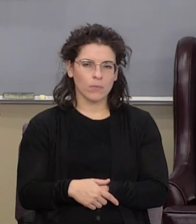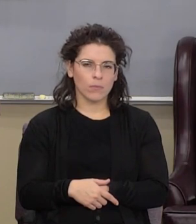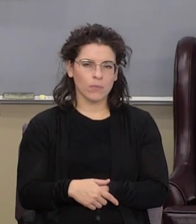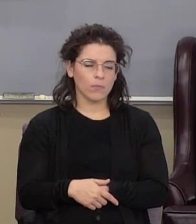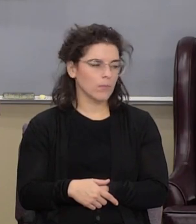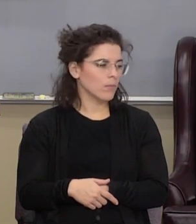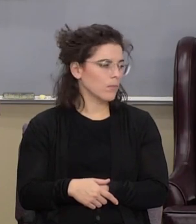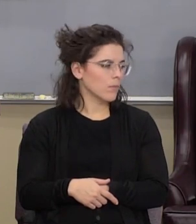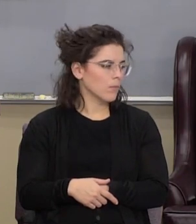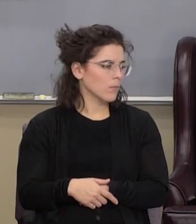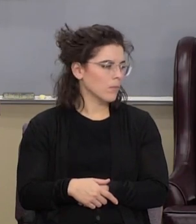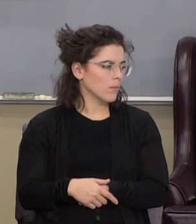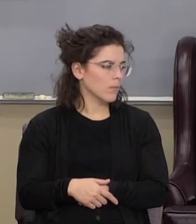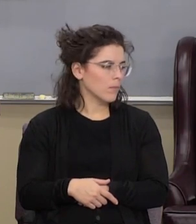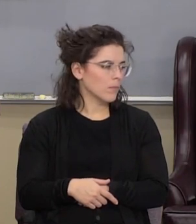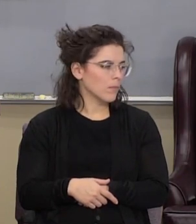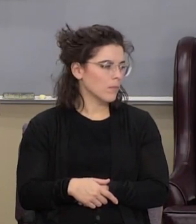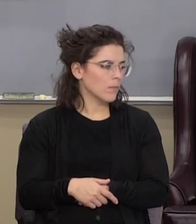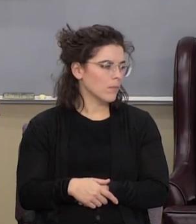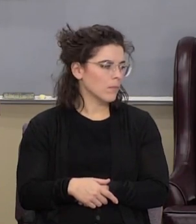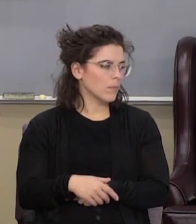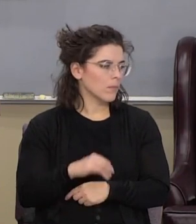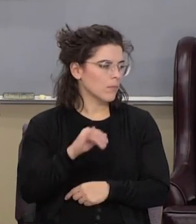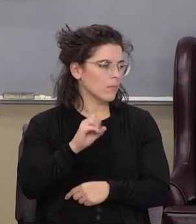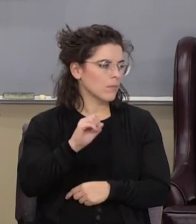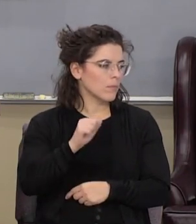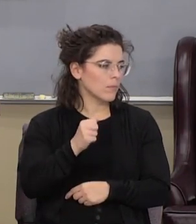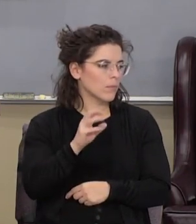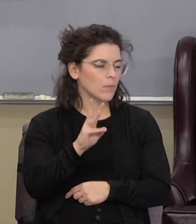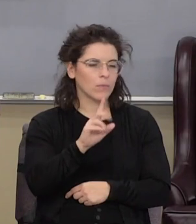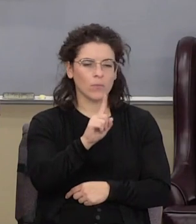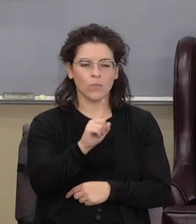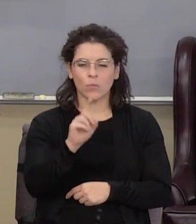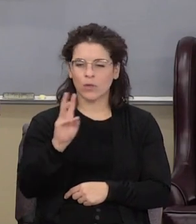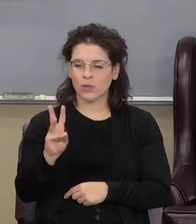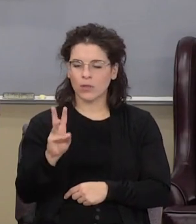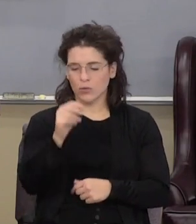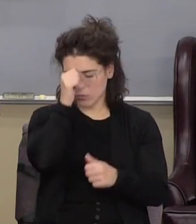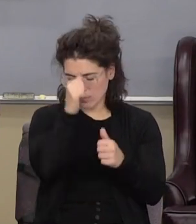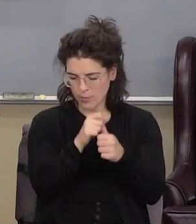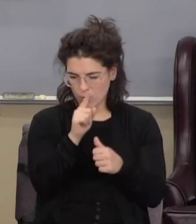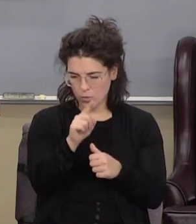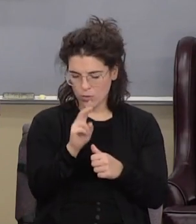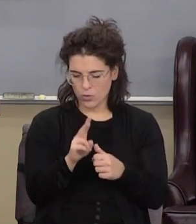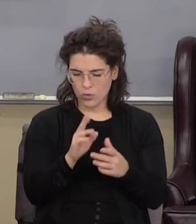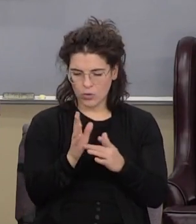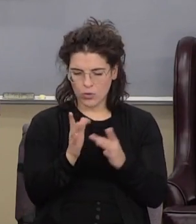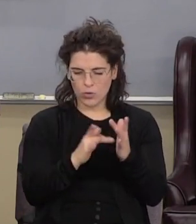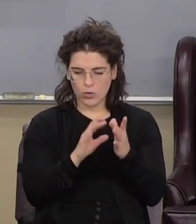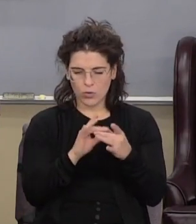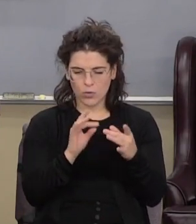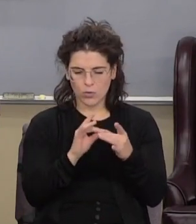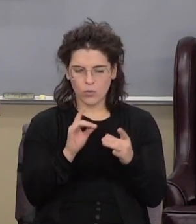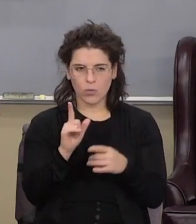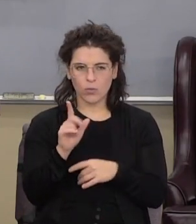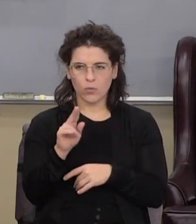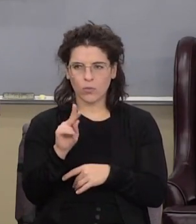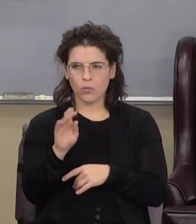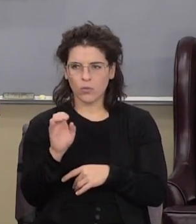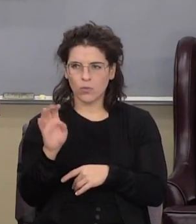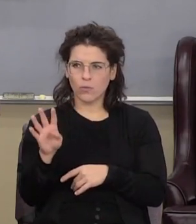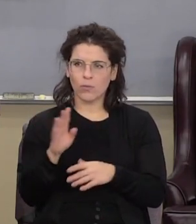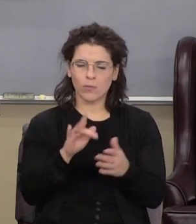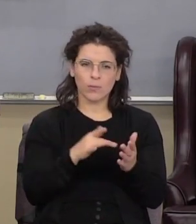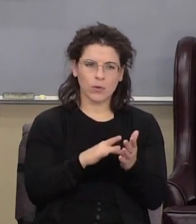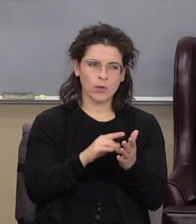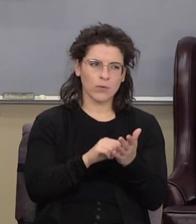referring to the kingdom here you remember verse 1 and 2 verses 61 Jesus quotes in Luke chapter 4 and in the middle